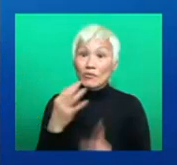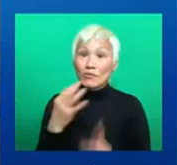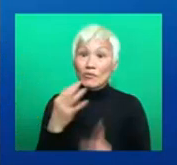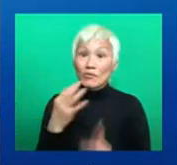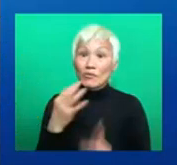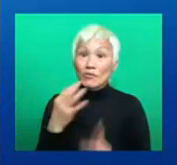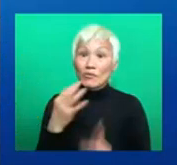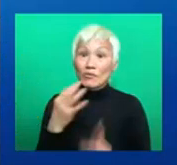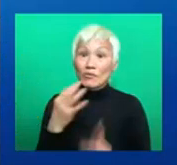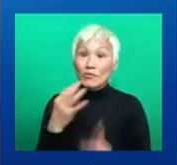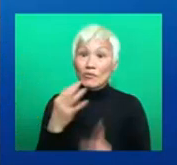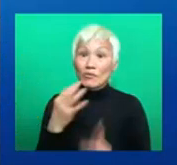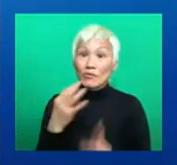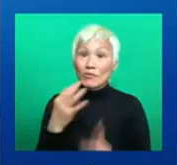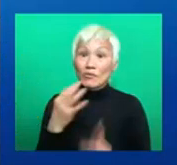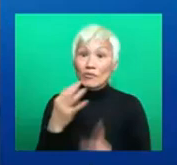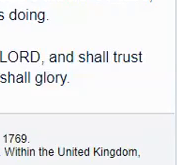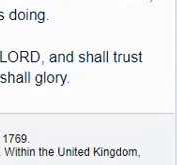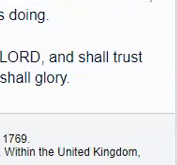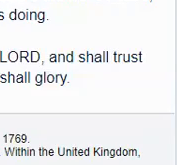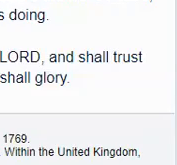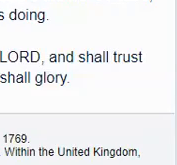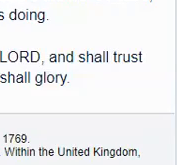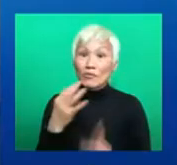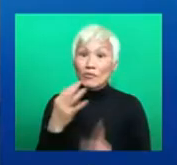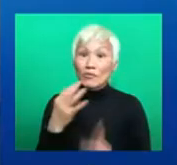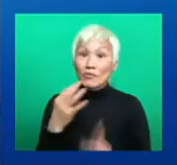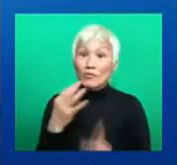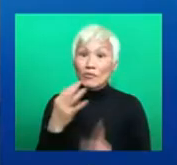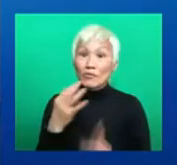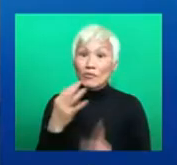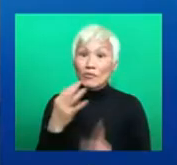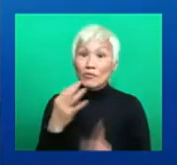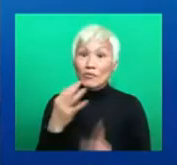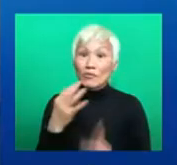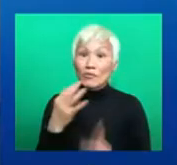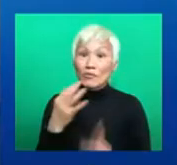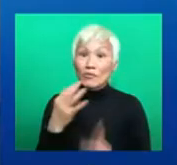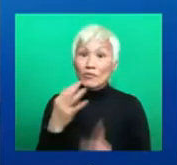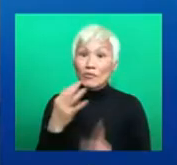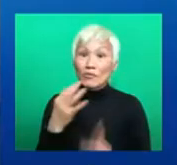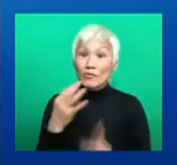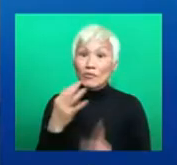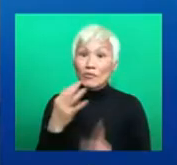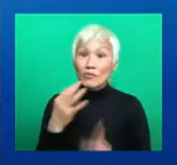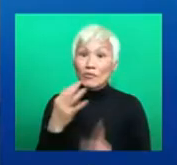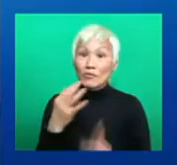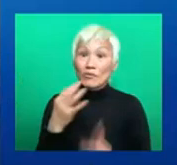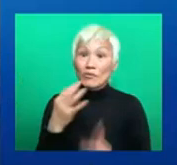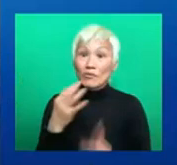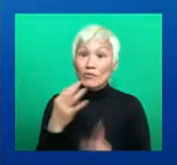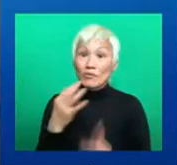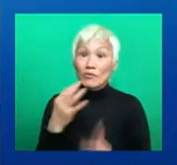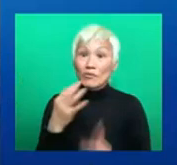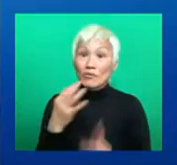all right exposed i mean but this you know they've been exposing themselves we've even